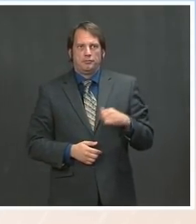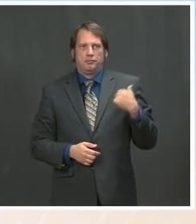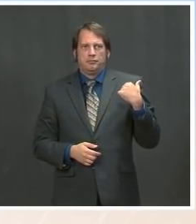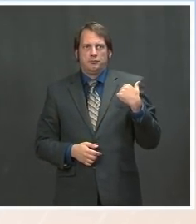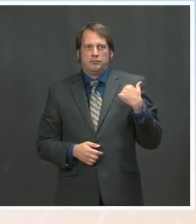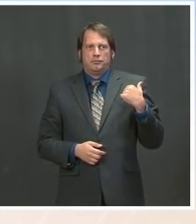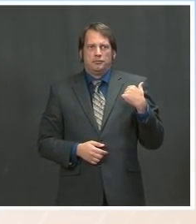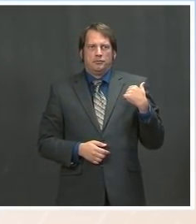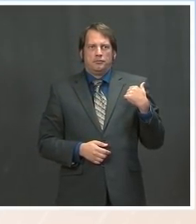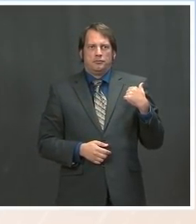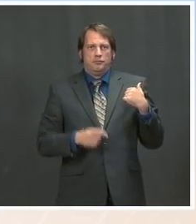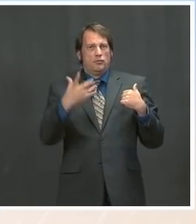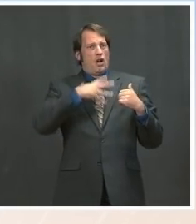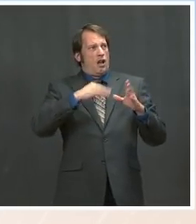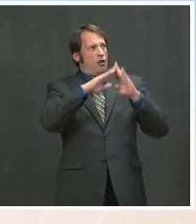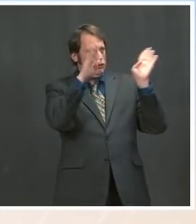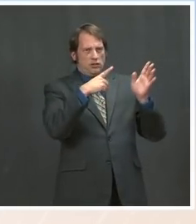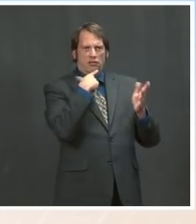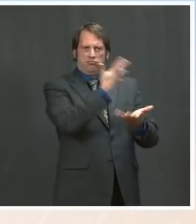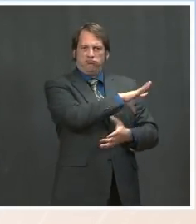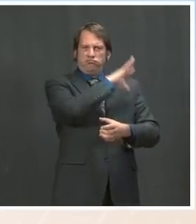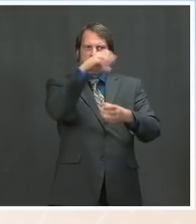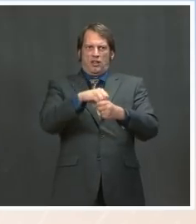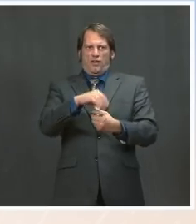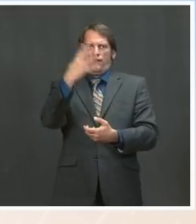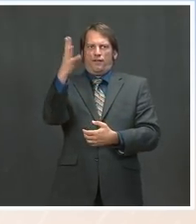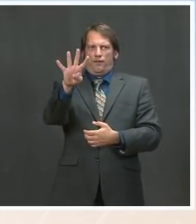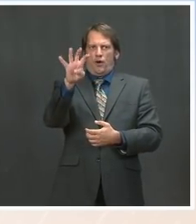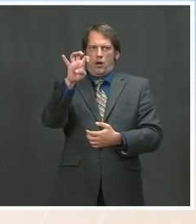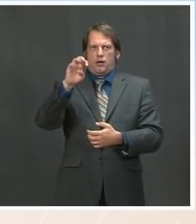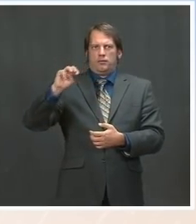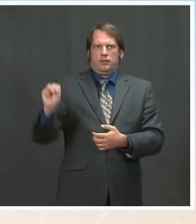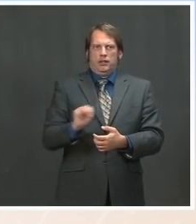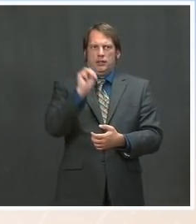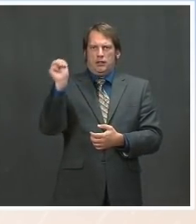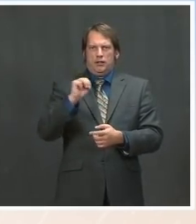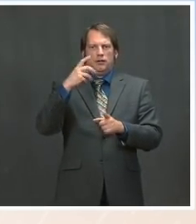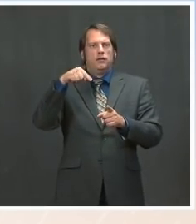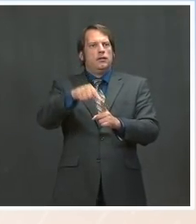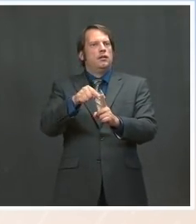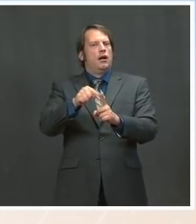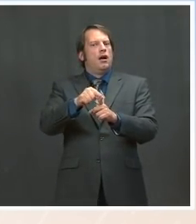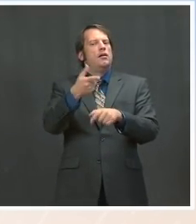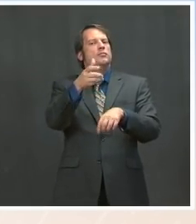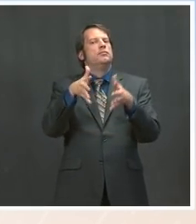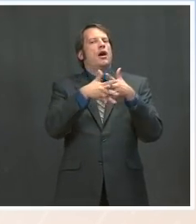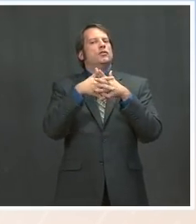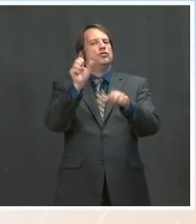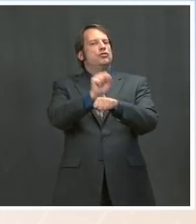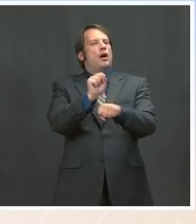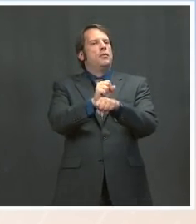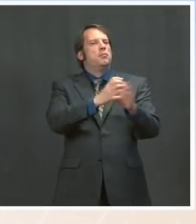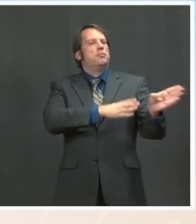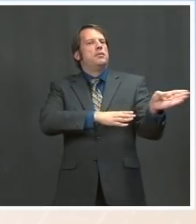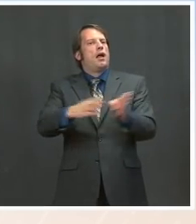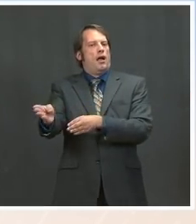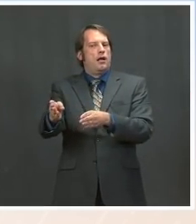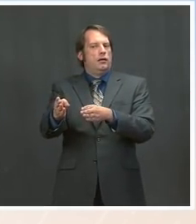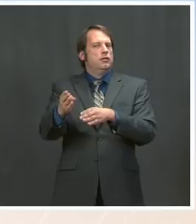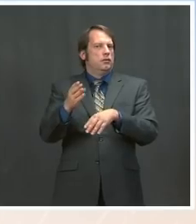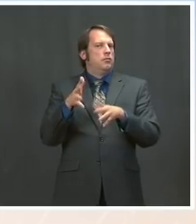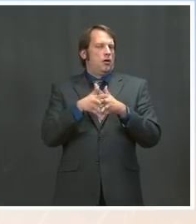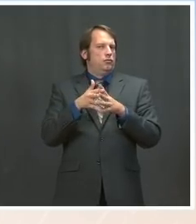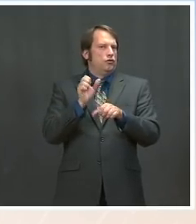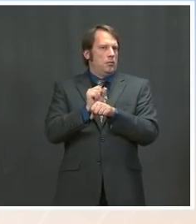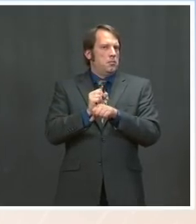in the AGP package? Ms. The caregiving proposal we have in there? Obviously, we believe that that is important,